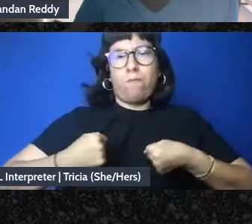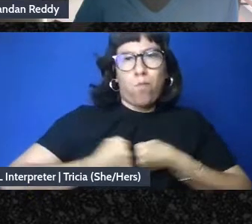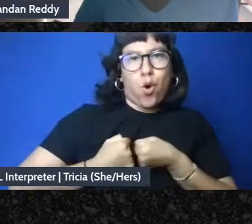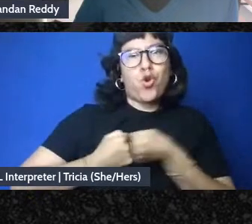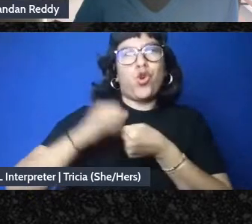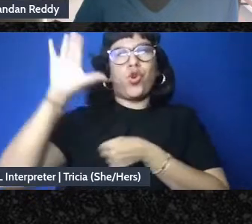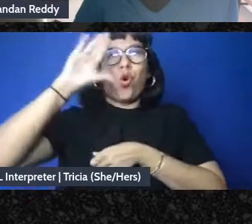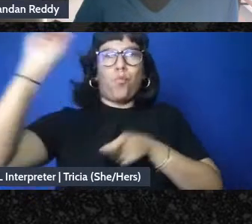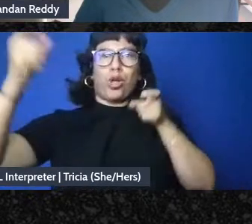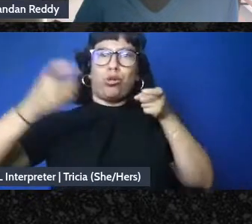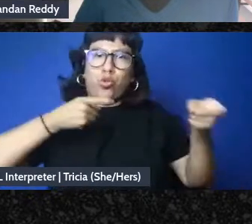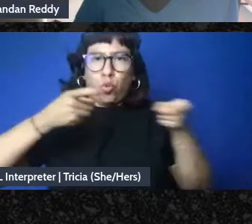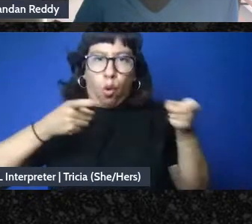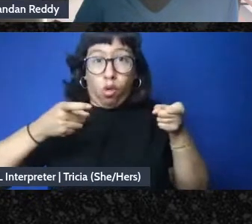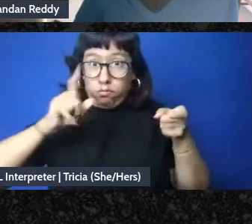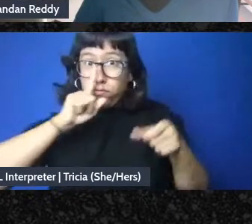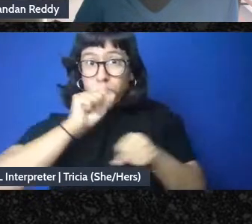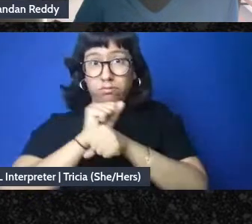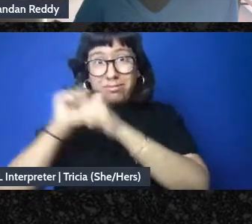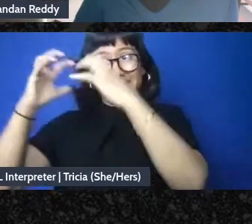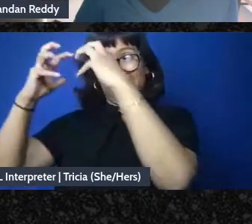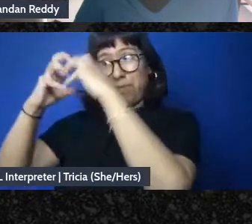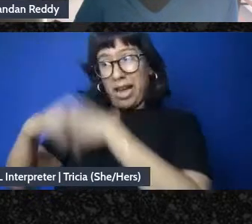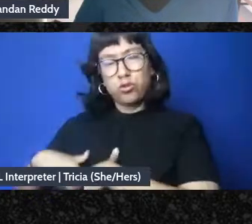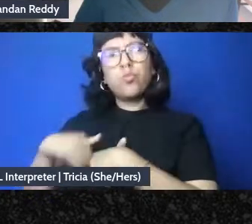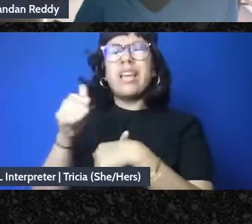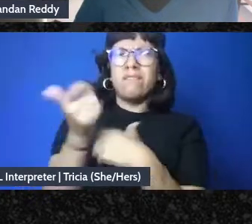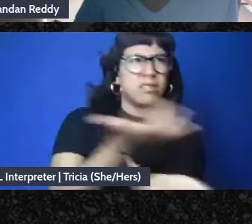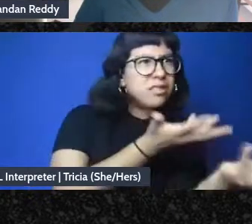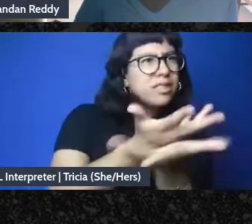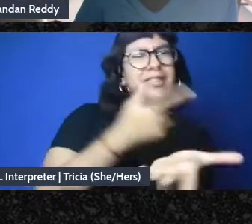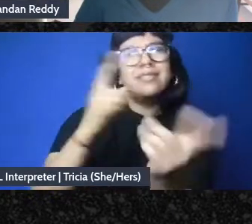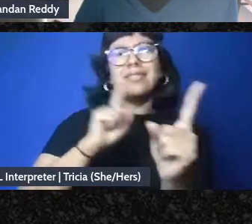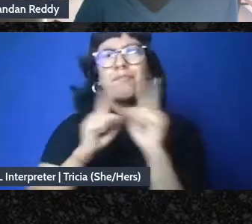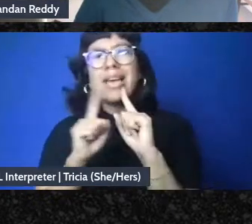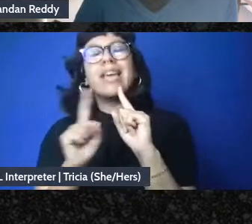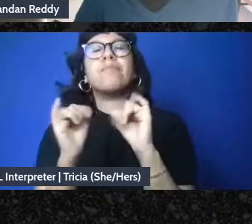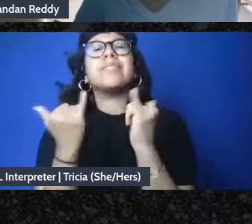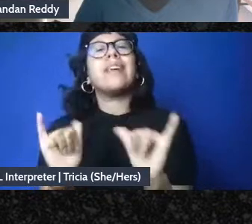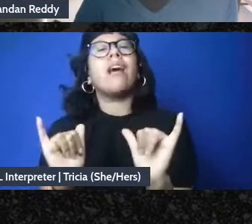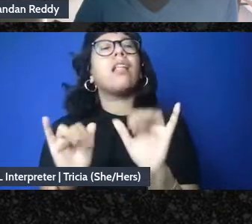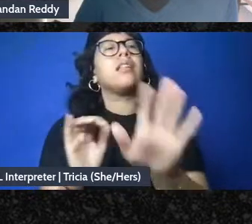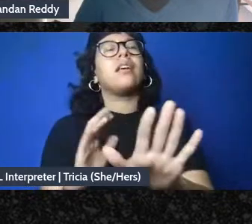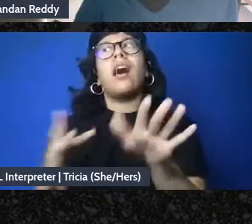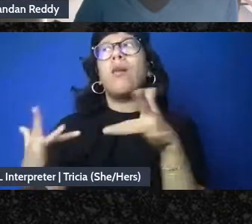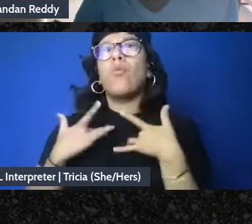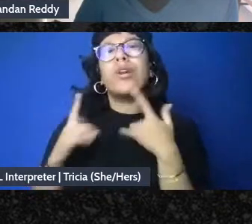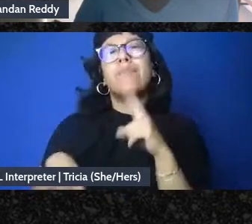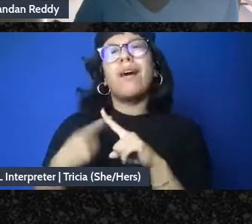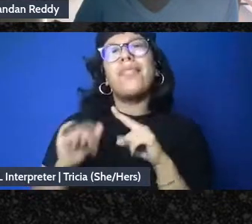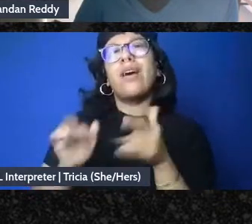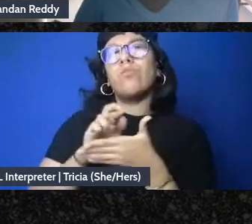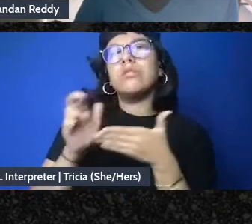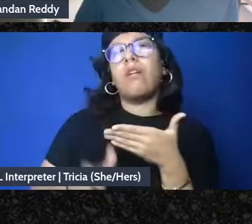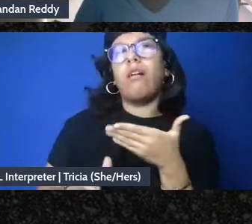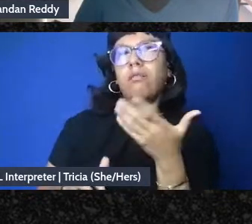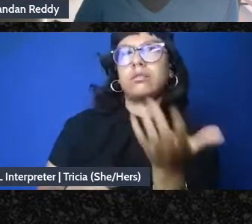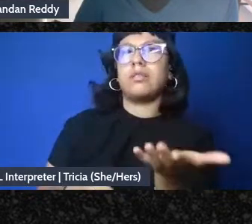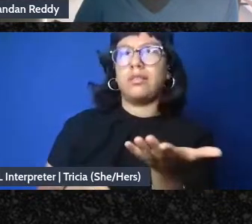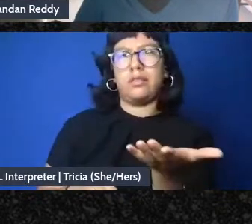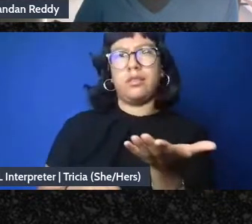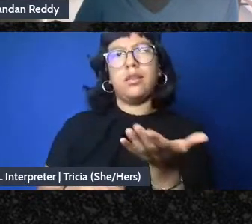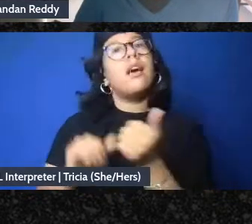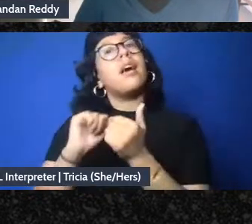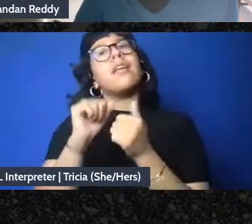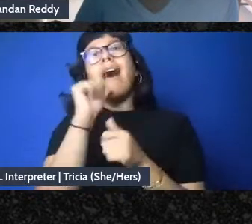control or not and we need to be like fierce with each other as we debate that like lovingly like I'm worried about that result like not having people